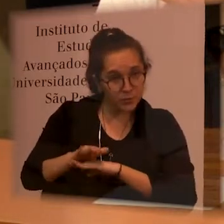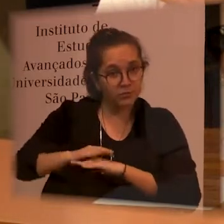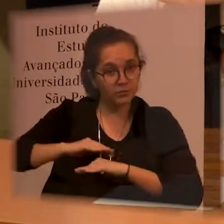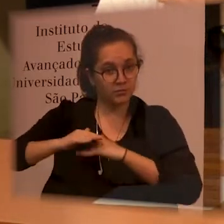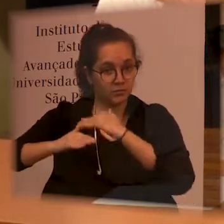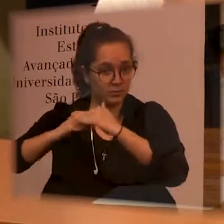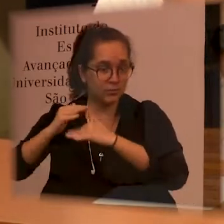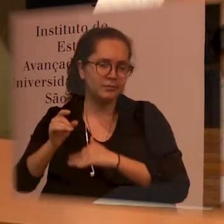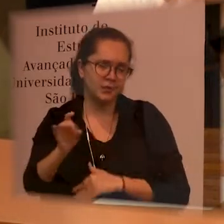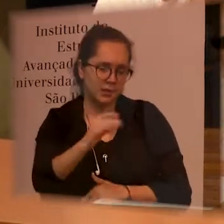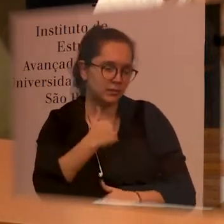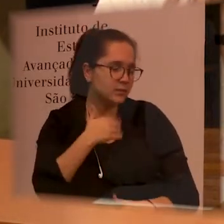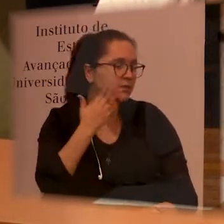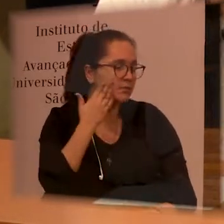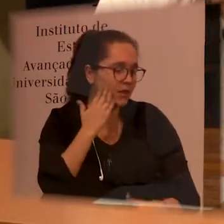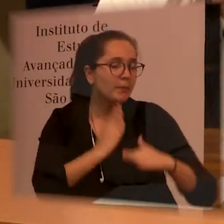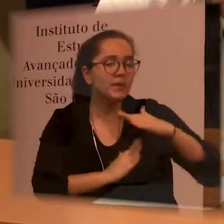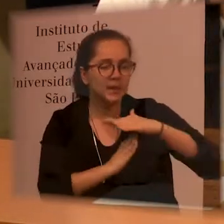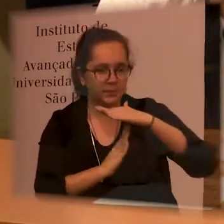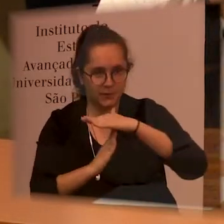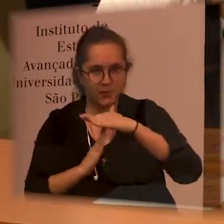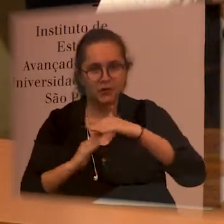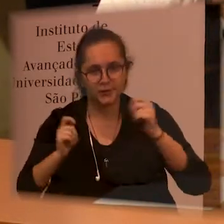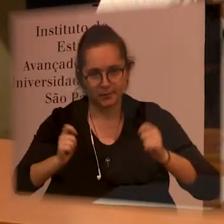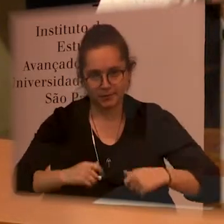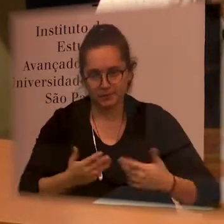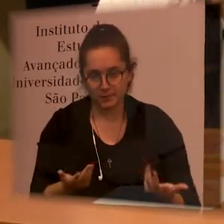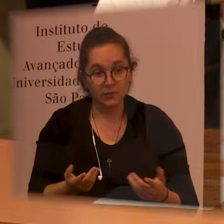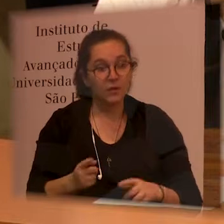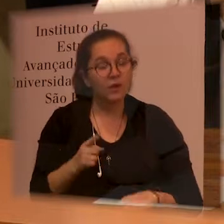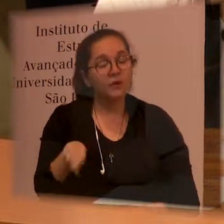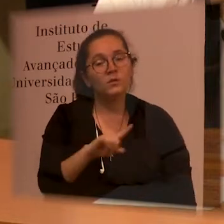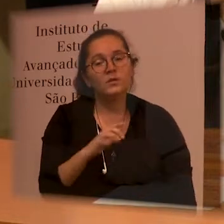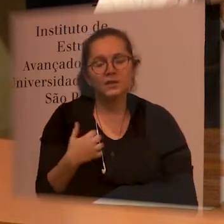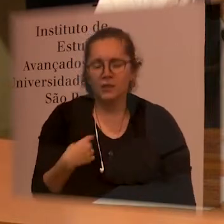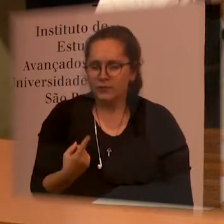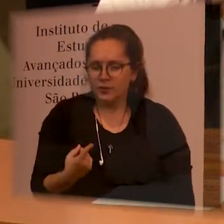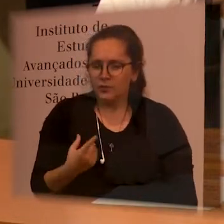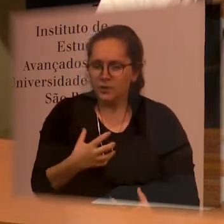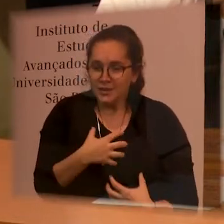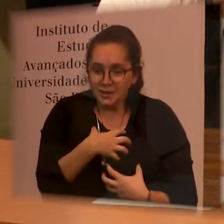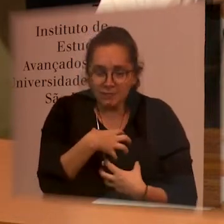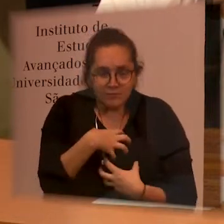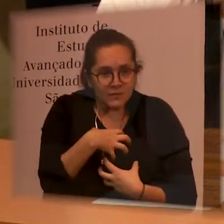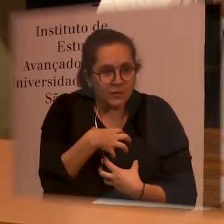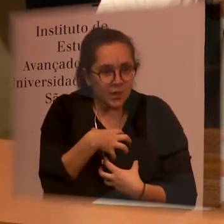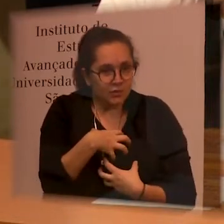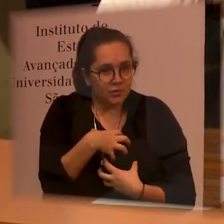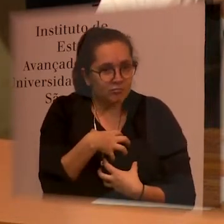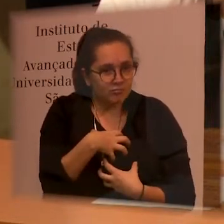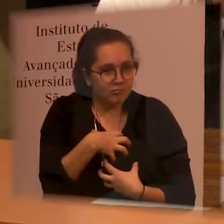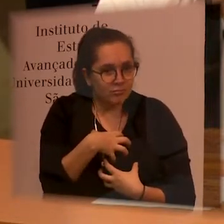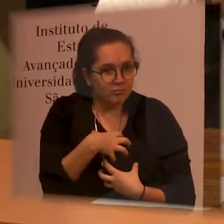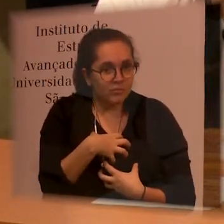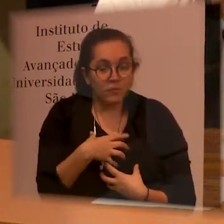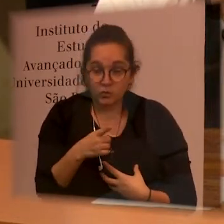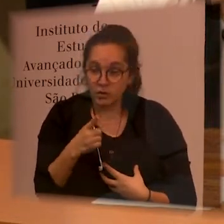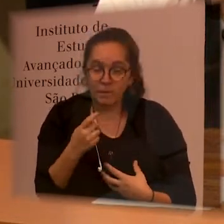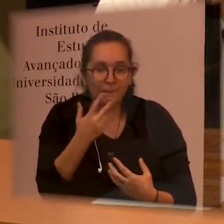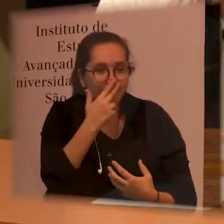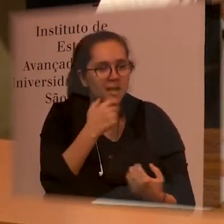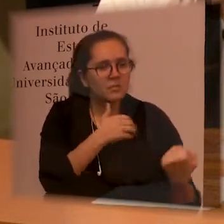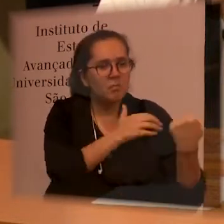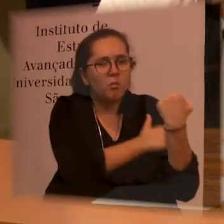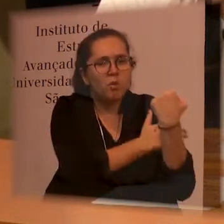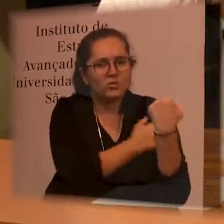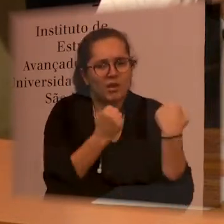development and good performance in terms of their own capacity we would not be or they